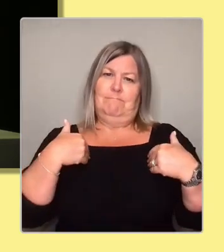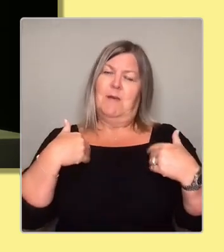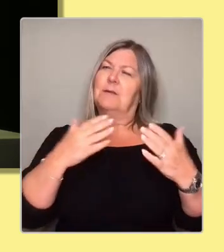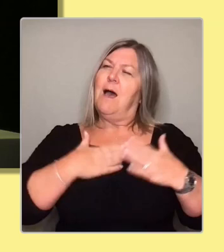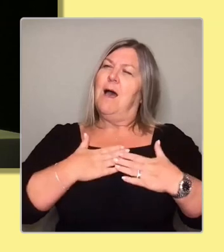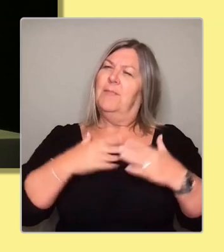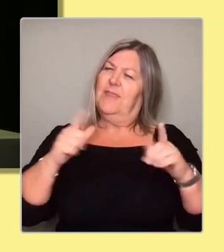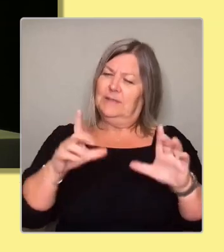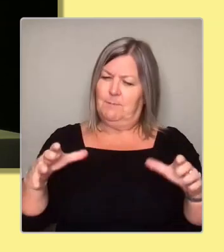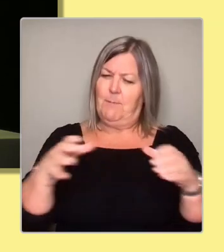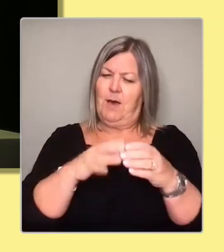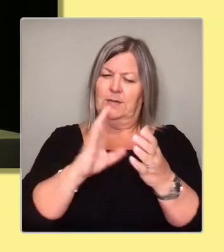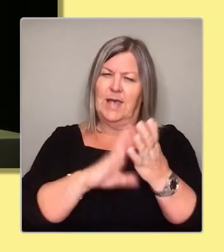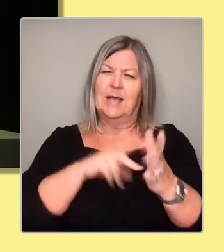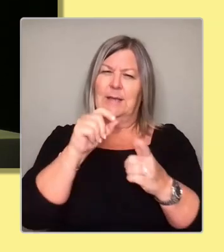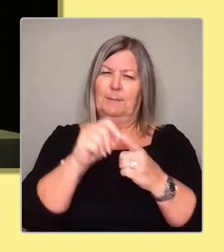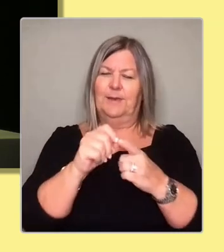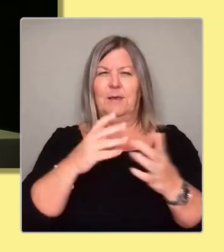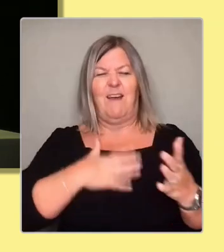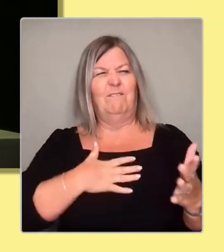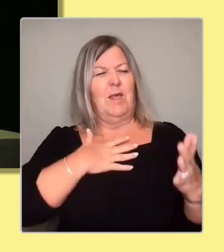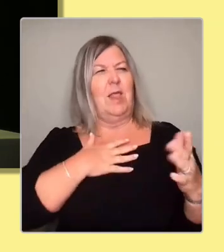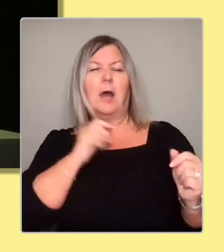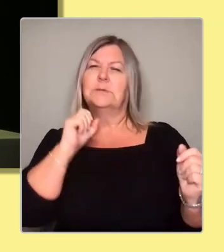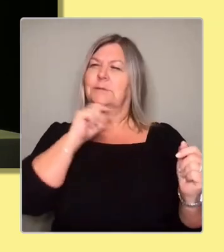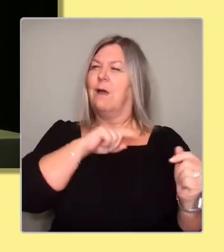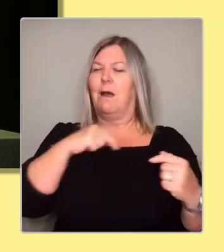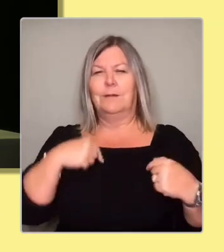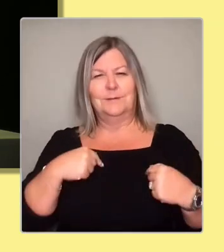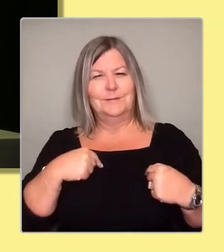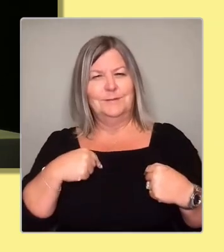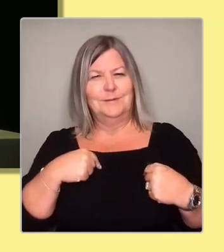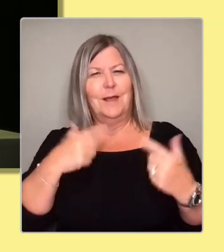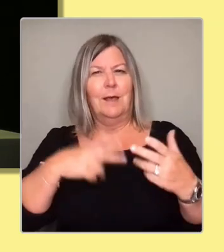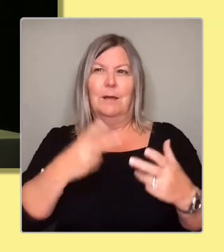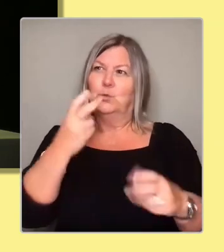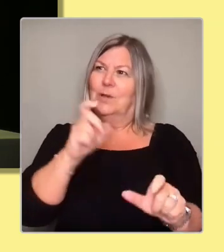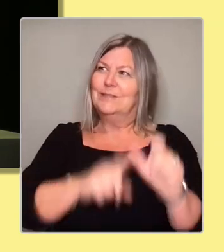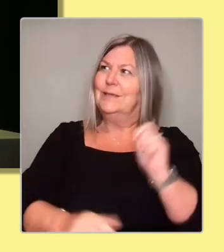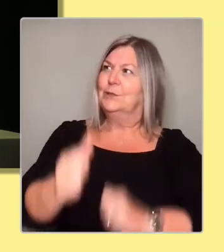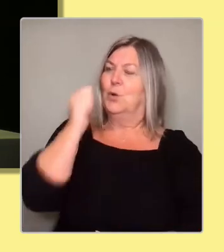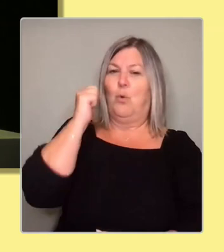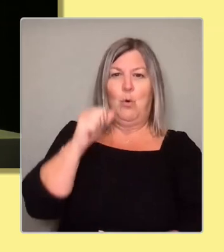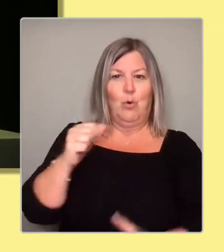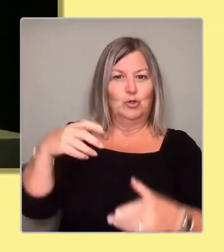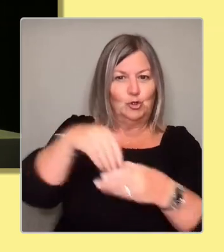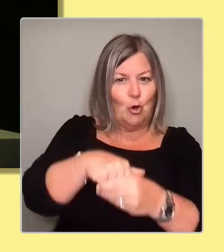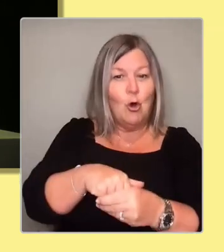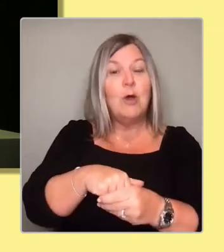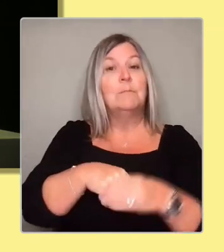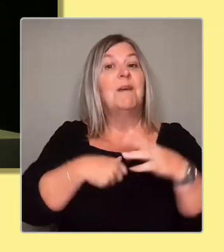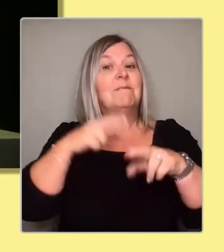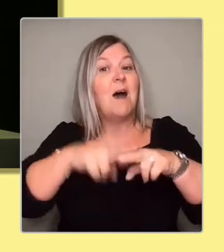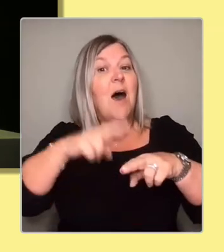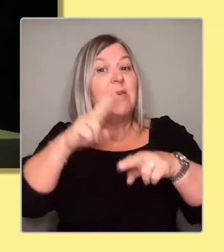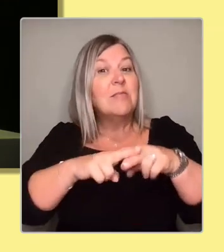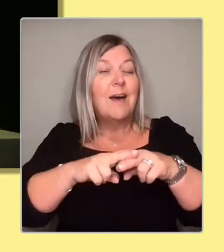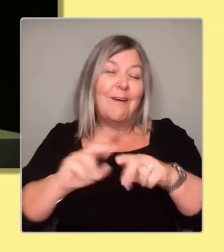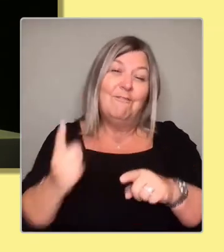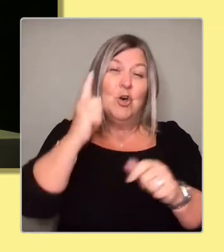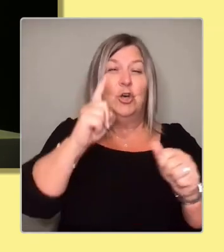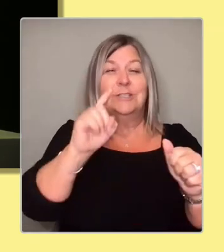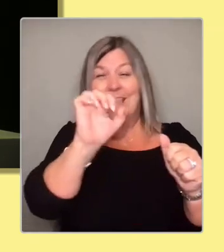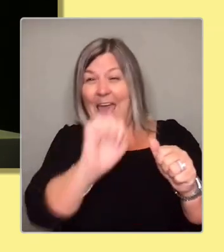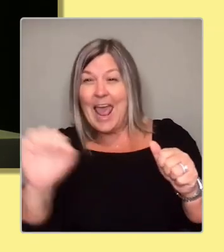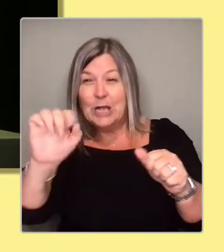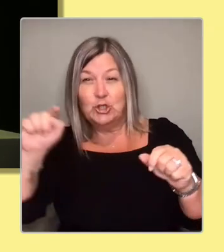joined about 20 years ago. My dad joined, he tells me, in 1974 as the first ever Asian member in Glasgow. Nobody's ever verified that right enough,